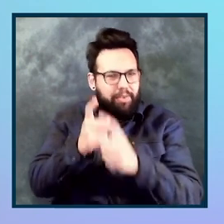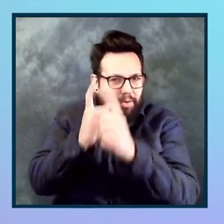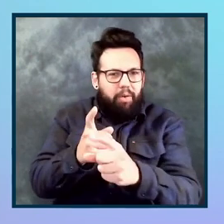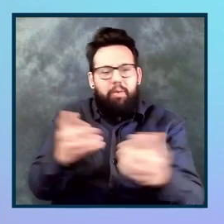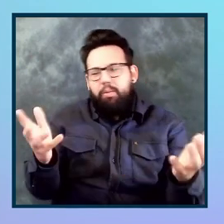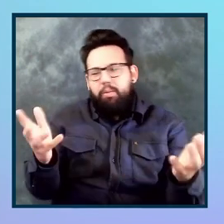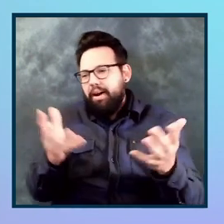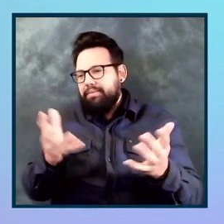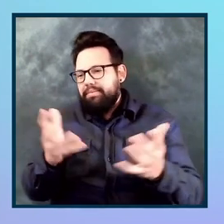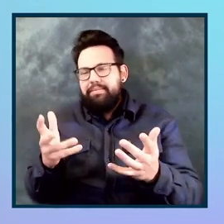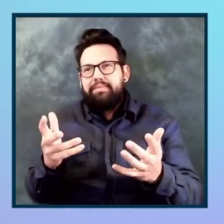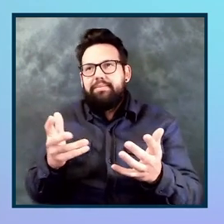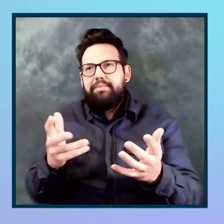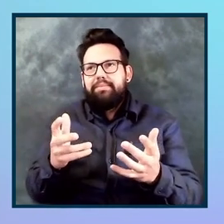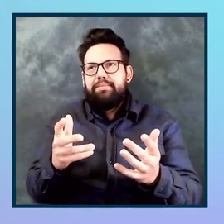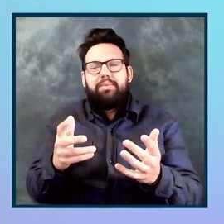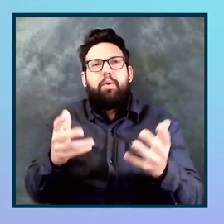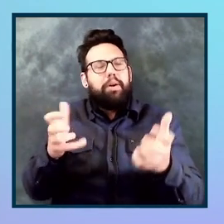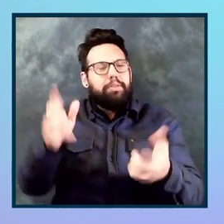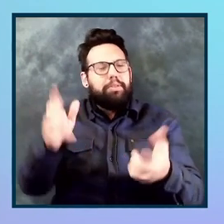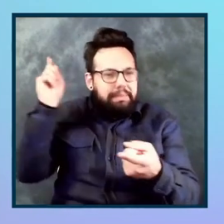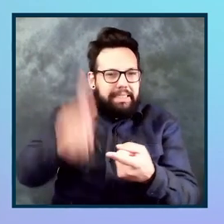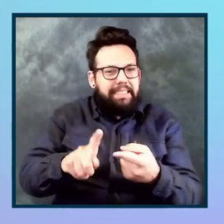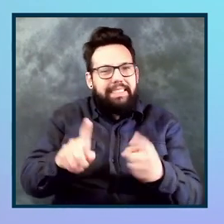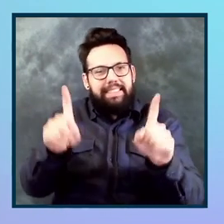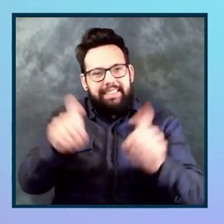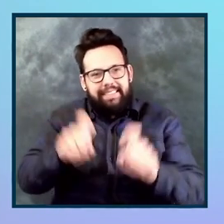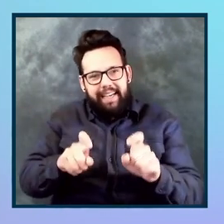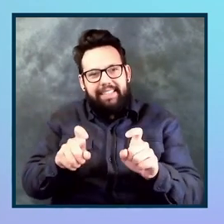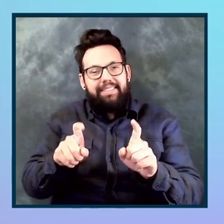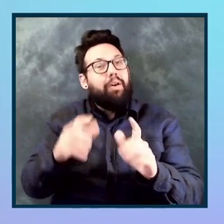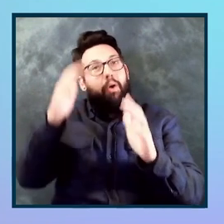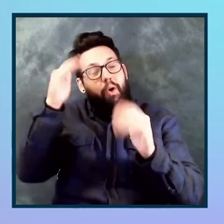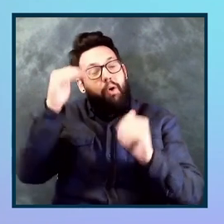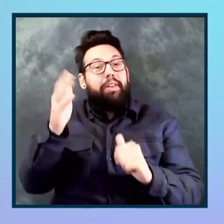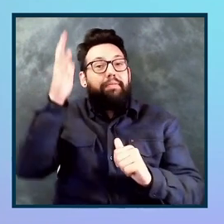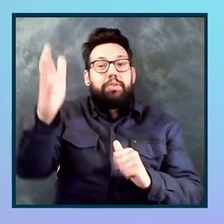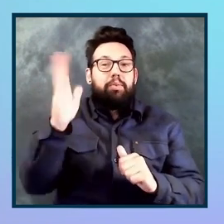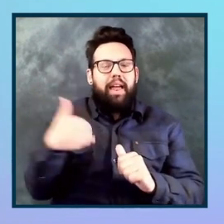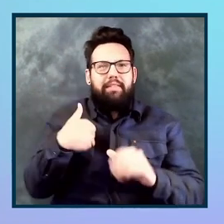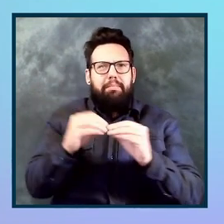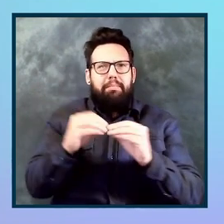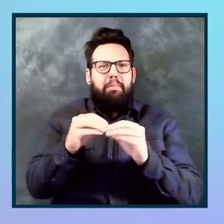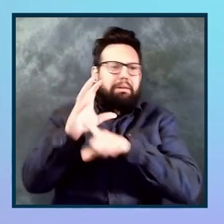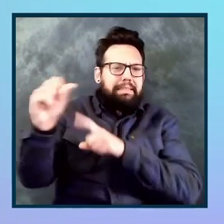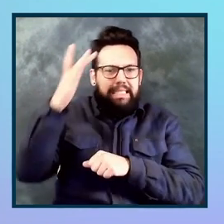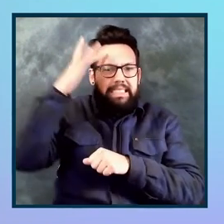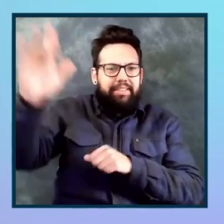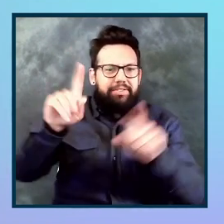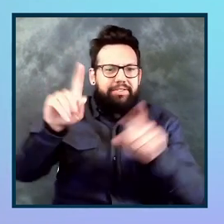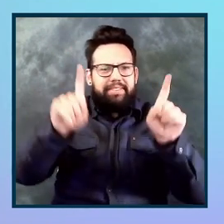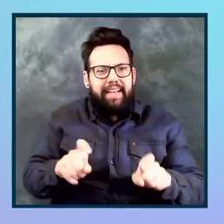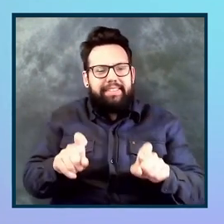We want there to be very little left to test. So intelligent guided tests in the future will hopefully cover some of this. Um, and that's our ultimate goal is to, to